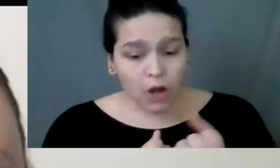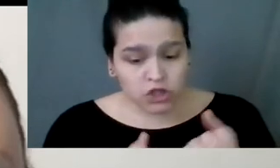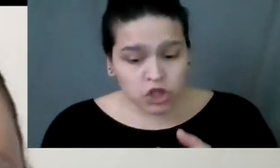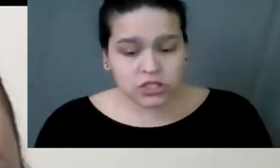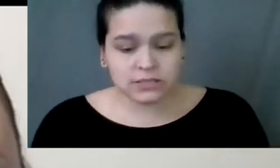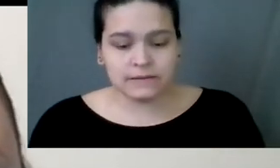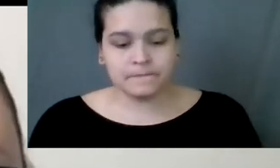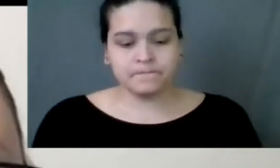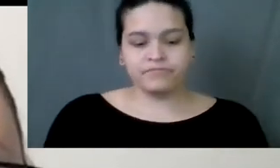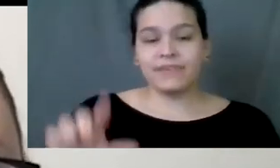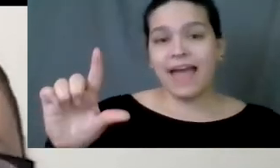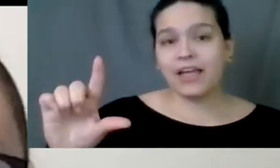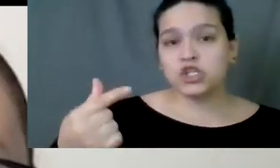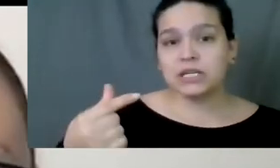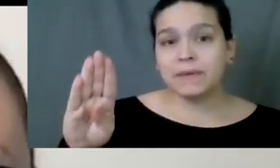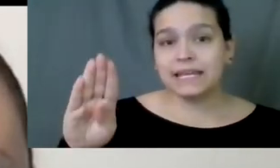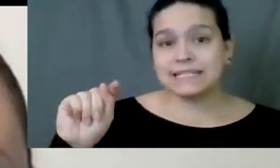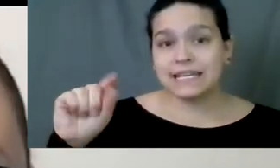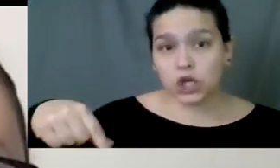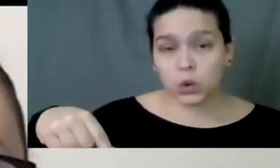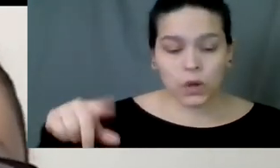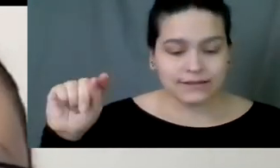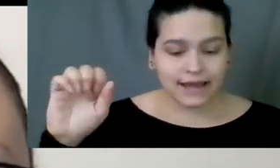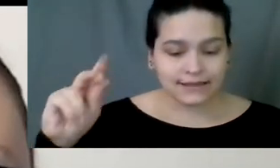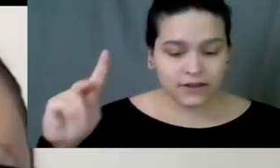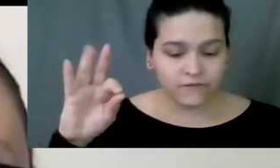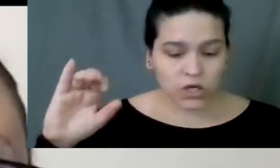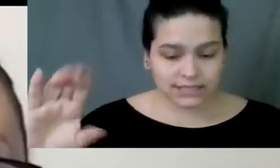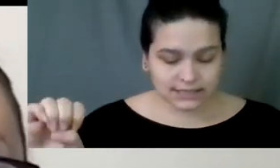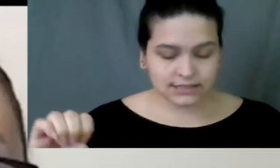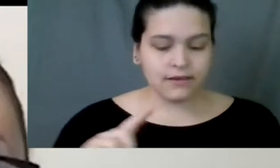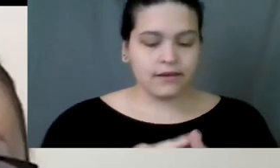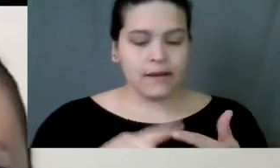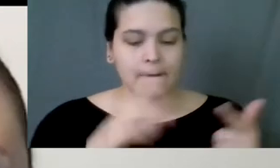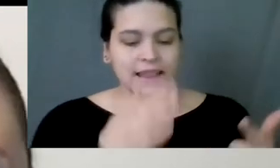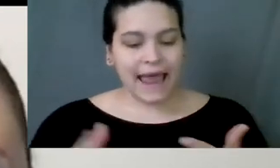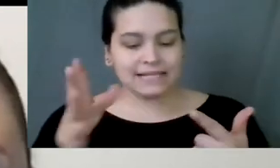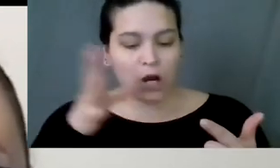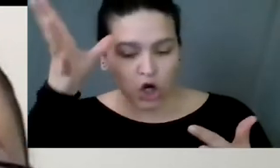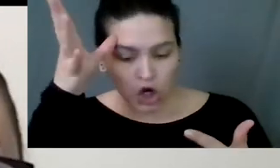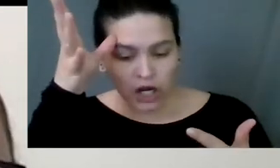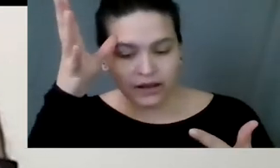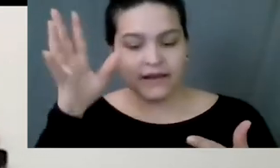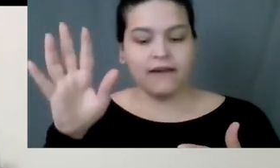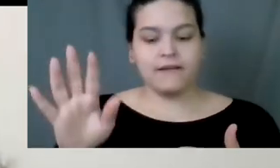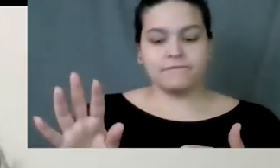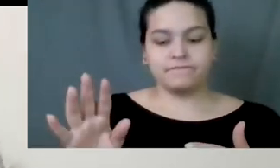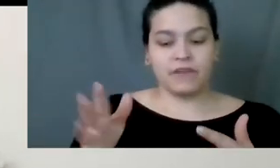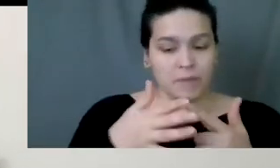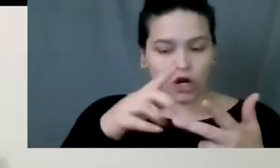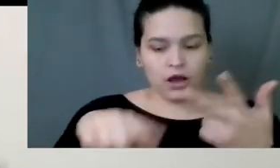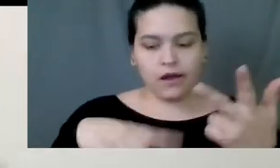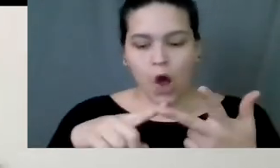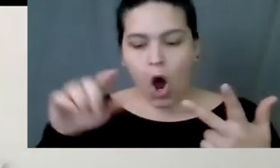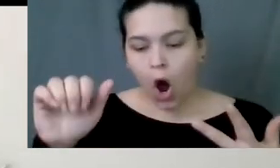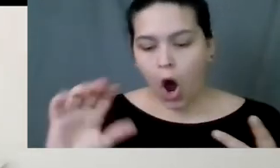sponsors, the LGBTQ Task Force, Planned Parenthood Federation of America, Autistic Women and